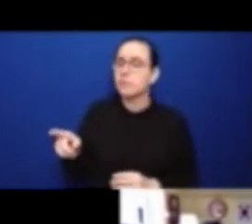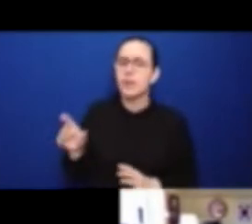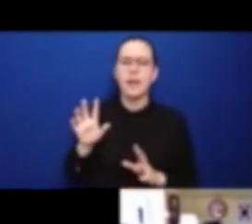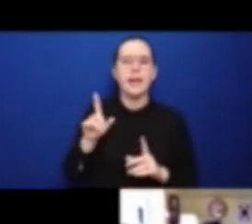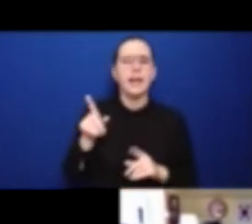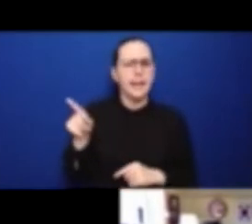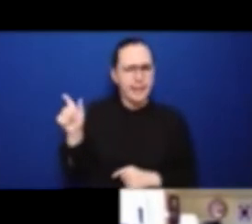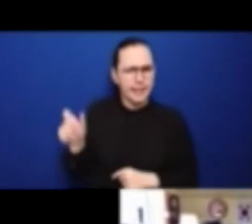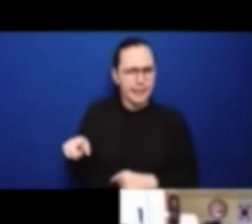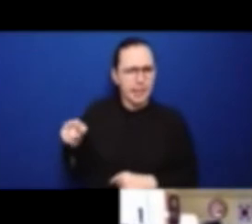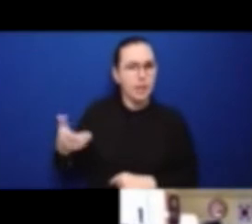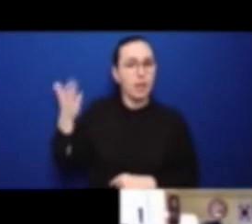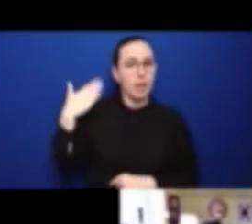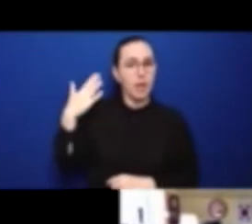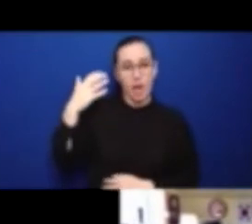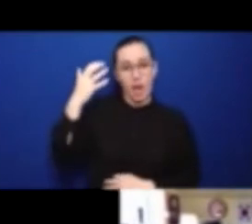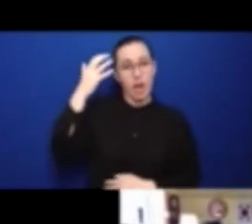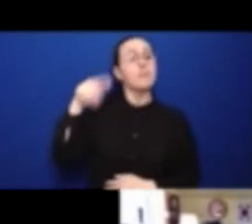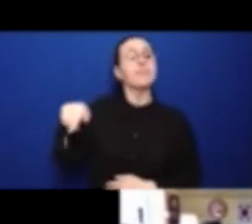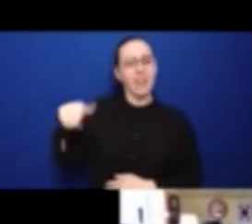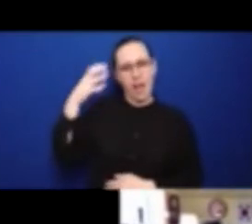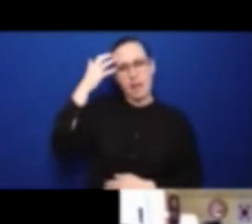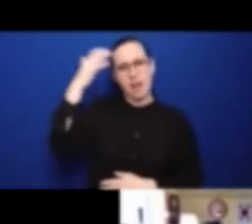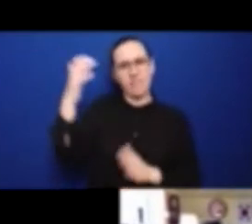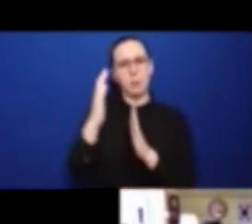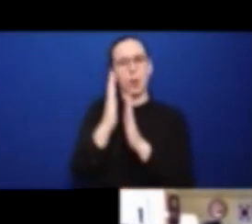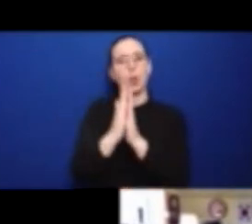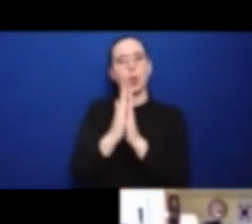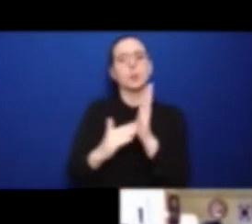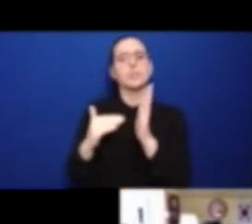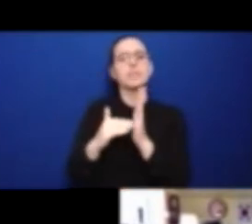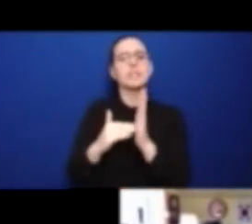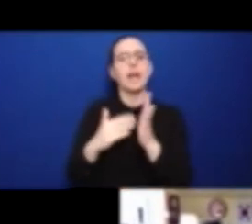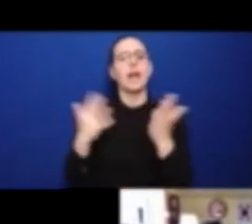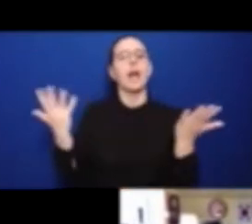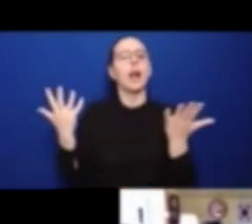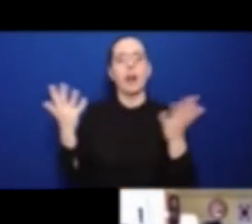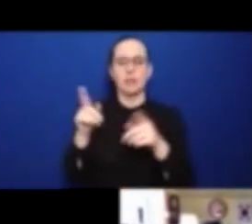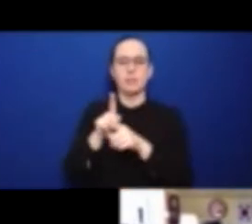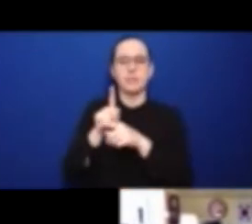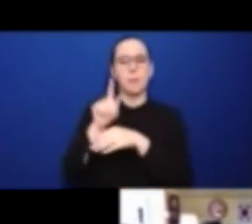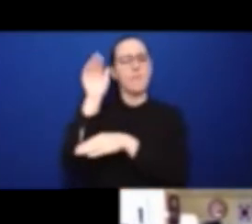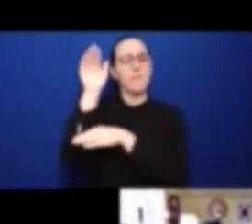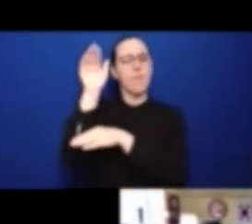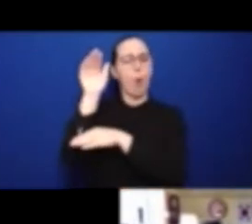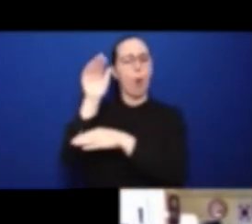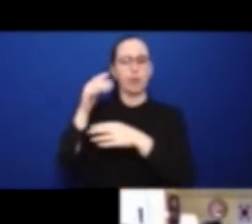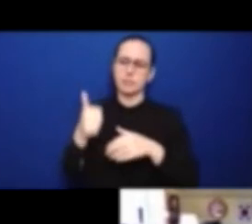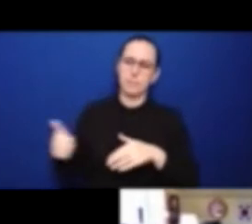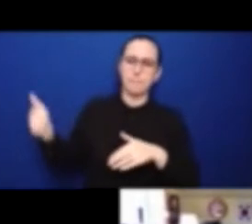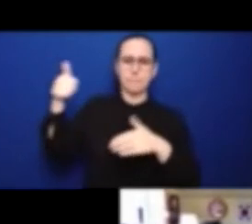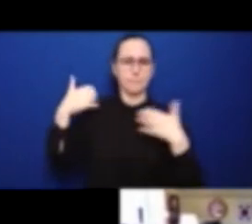legal advisor. And in that capacity, he supported the